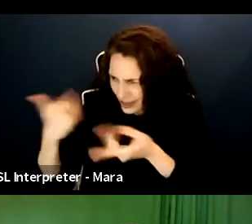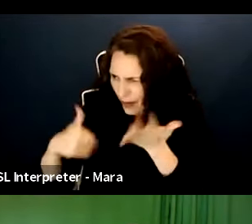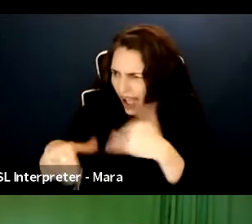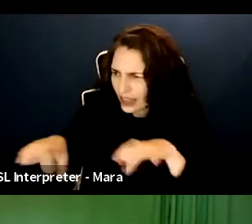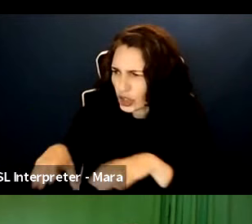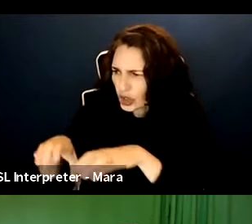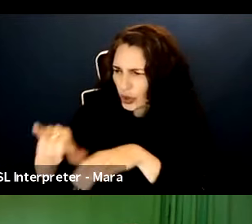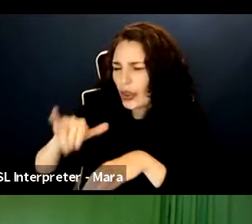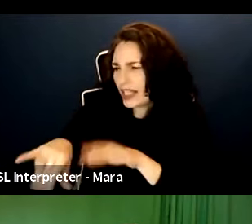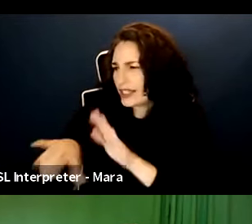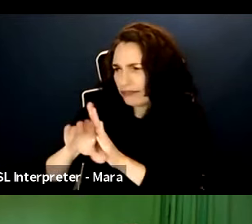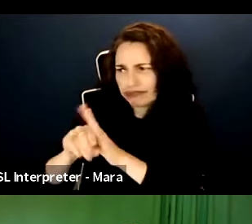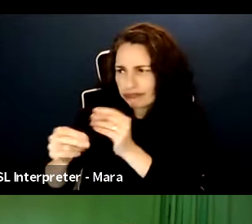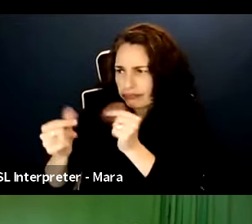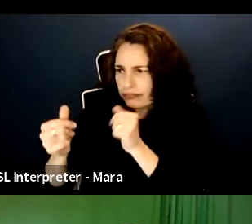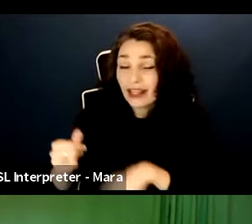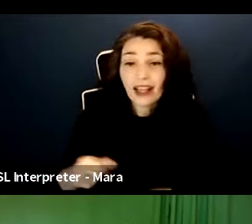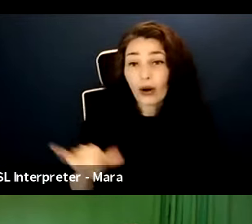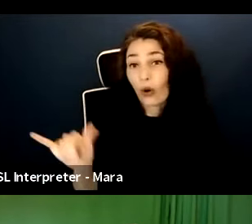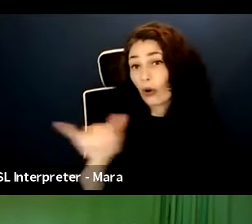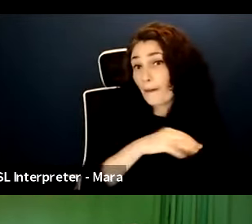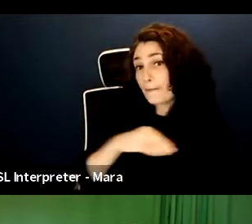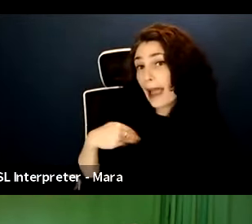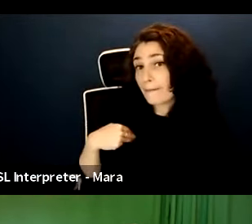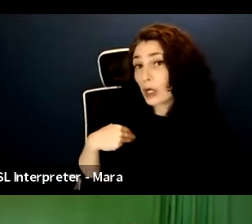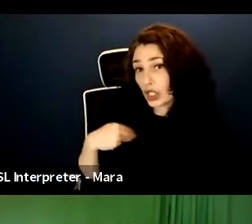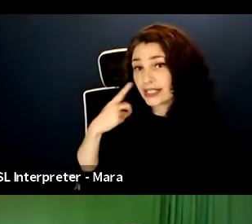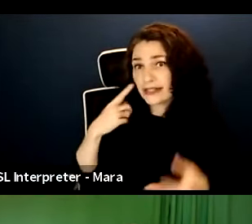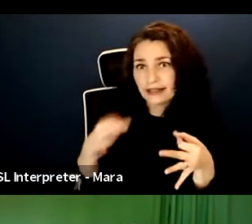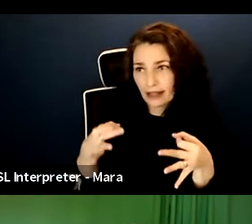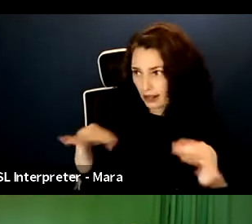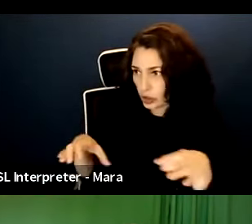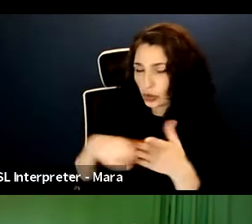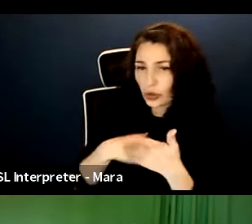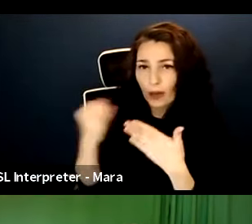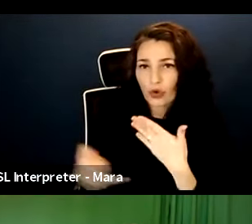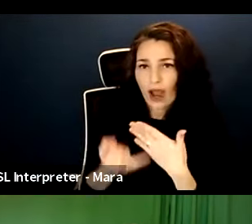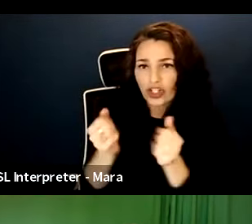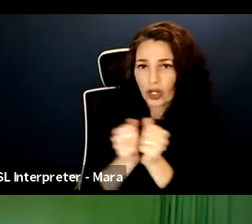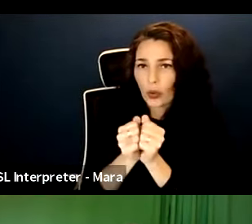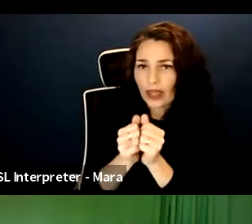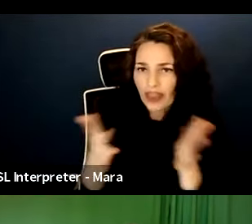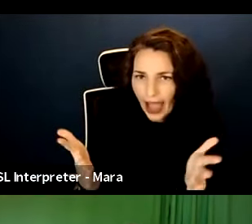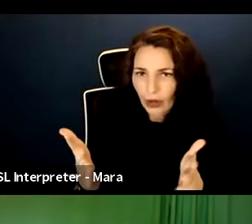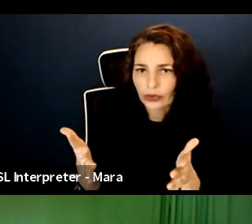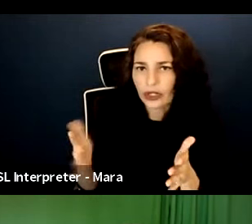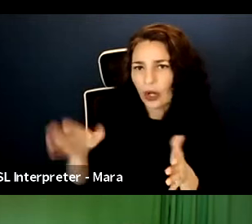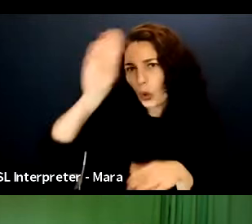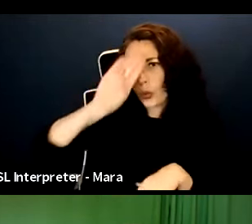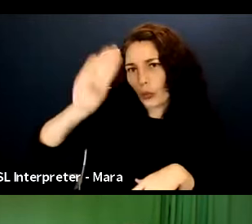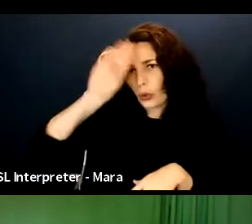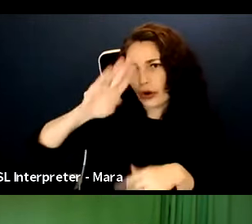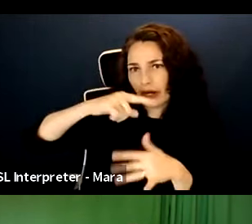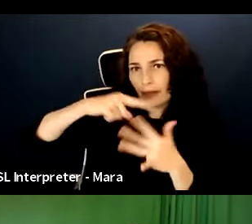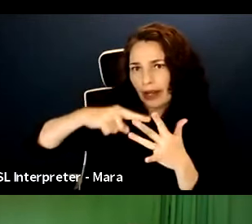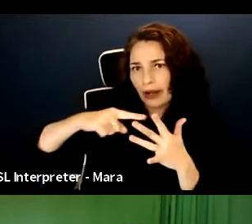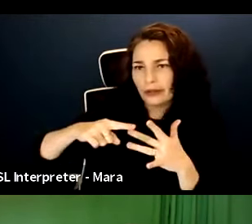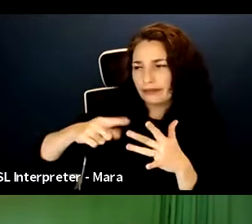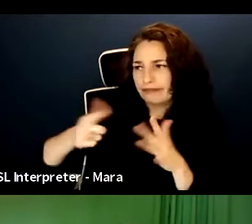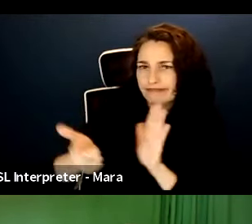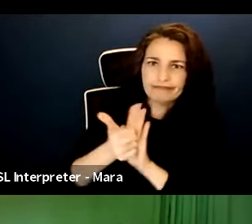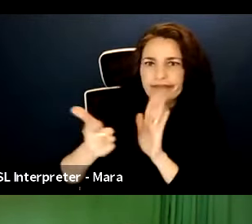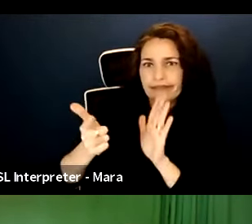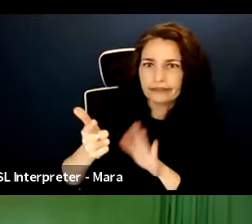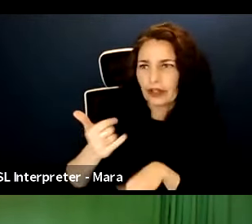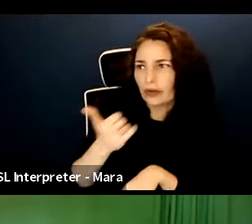members to join together and say, okay, let's, let's make this project together without worrying about breaking global rule one or things like that. Um,